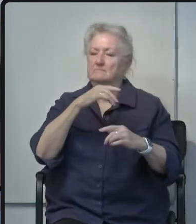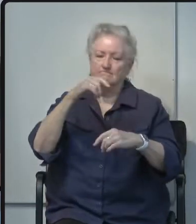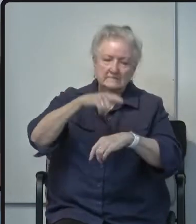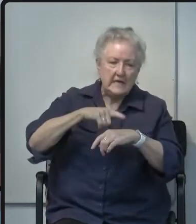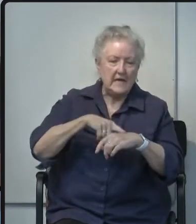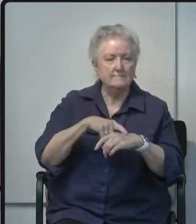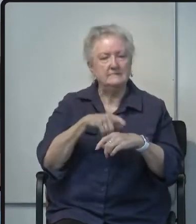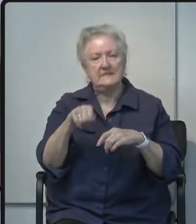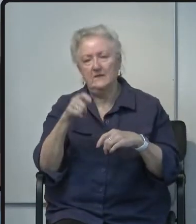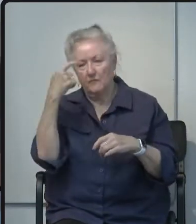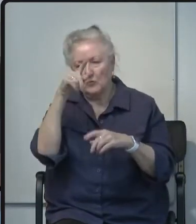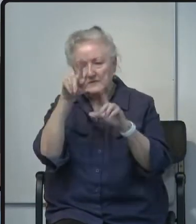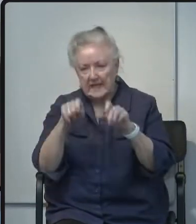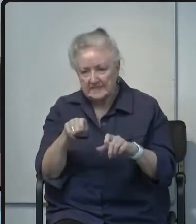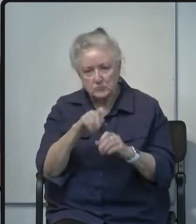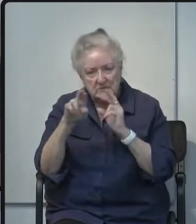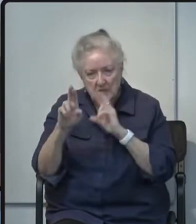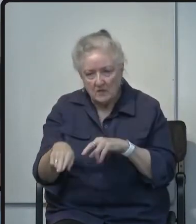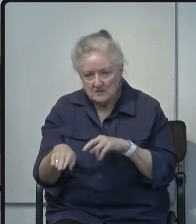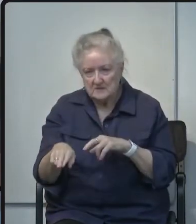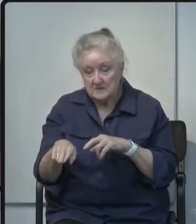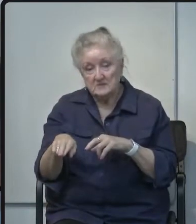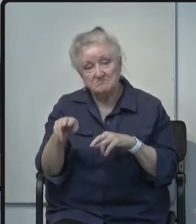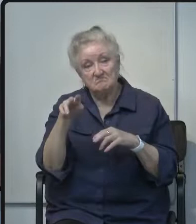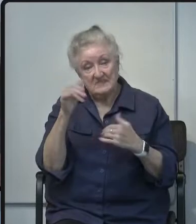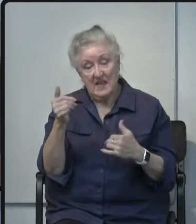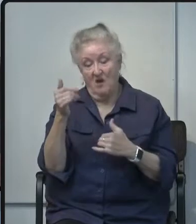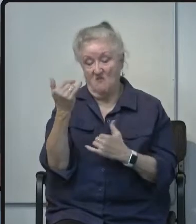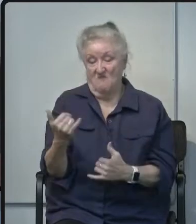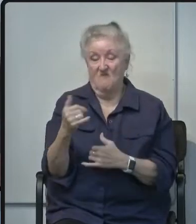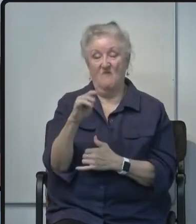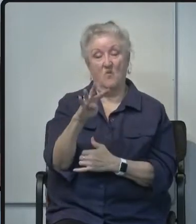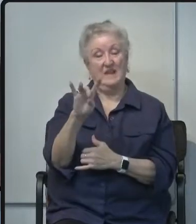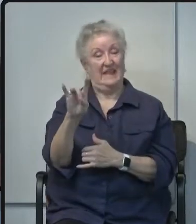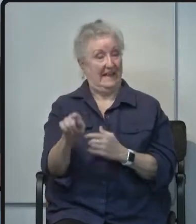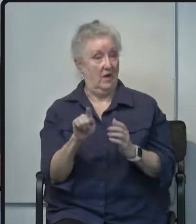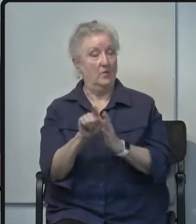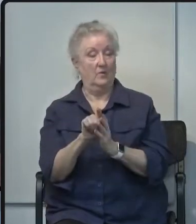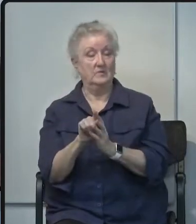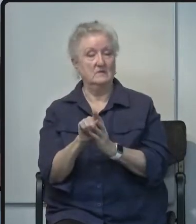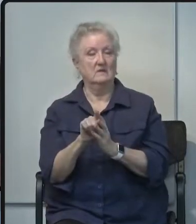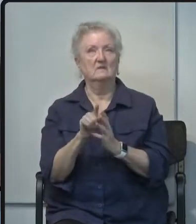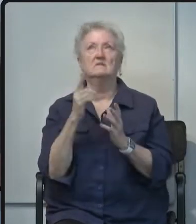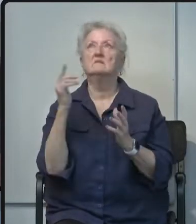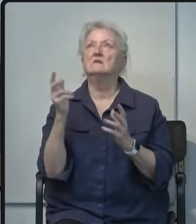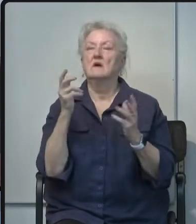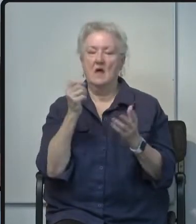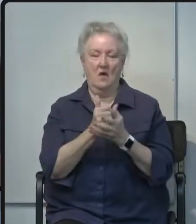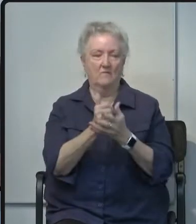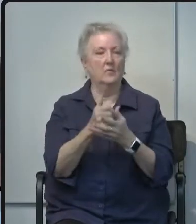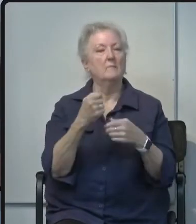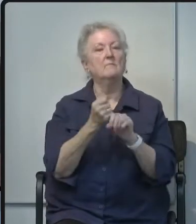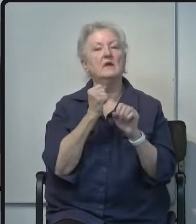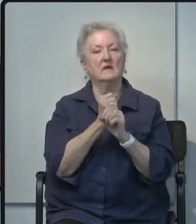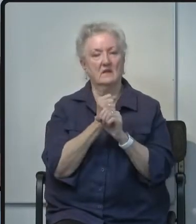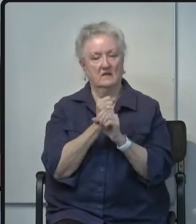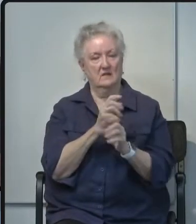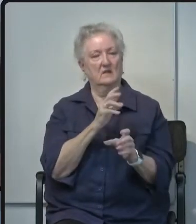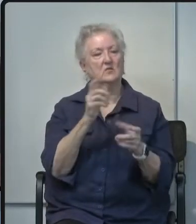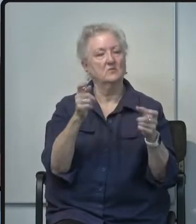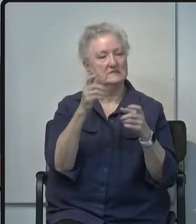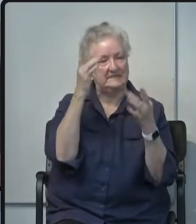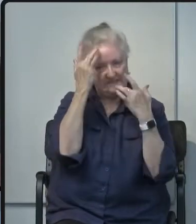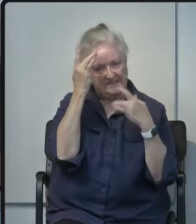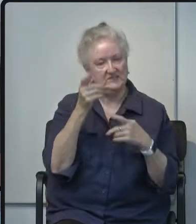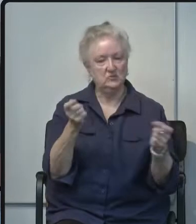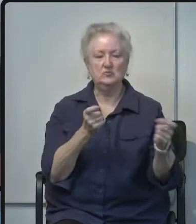48 hours which is incredibly helpful in making our disease control interventions more timely and effective